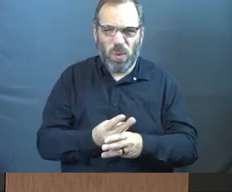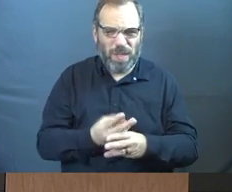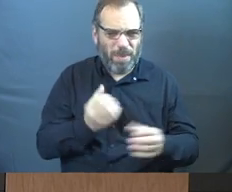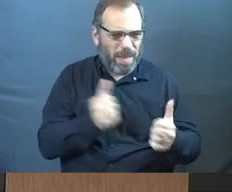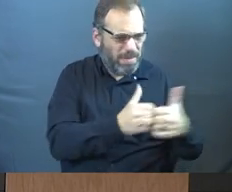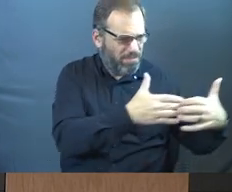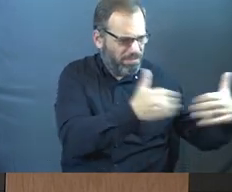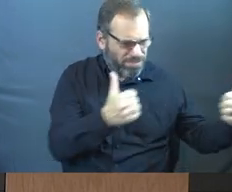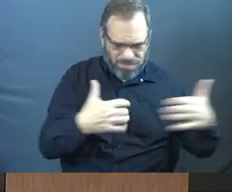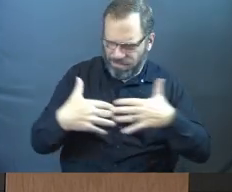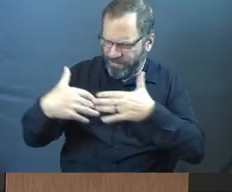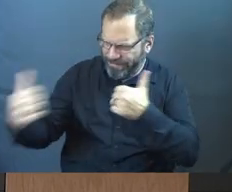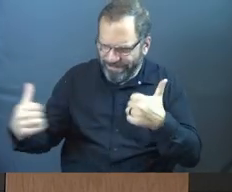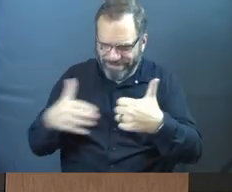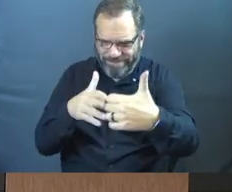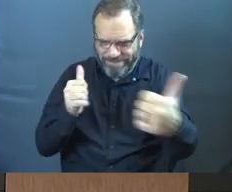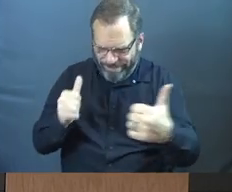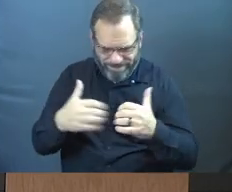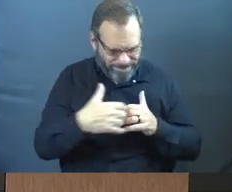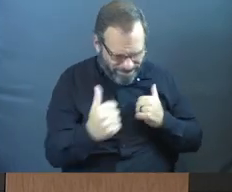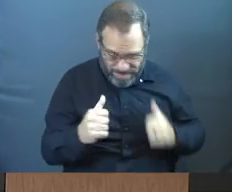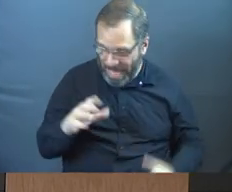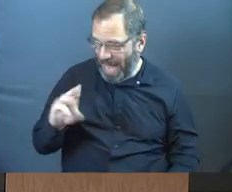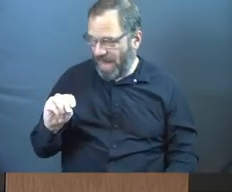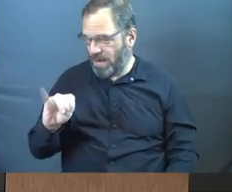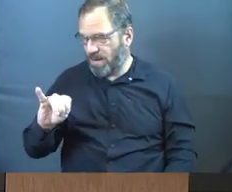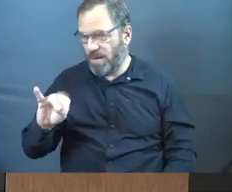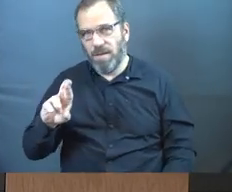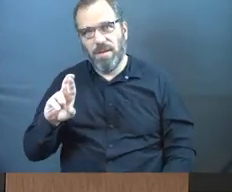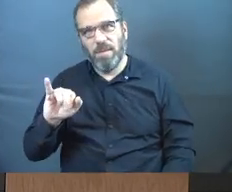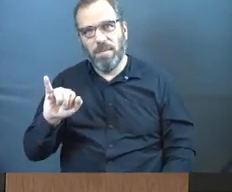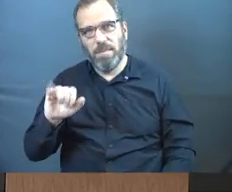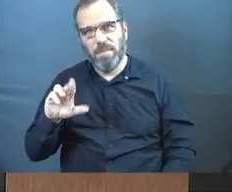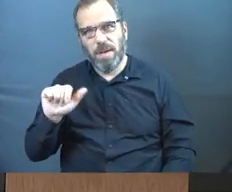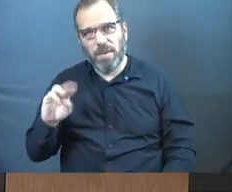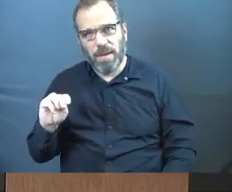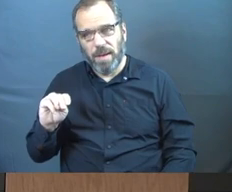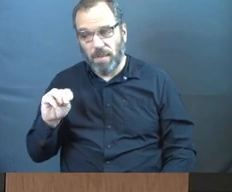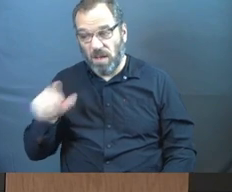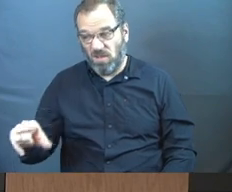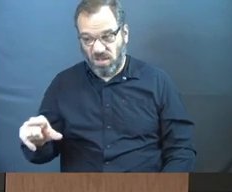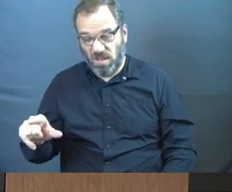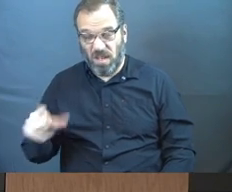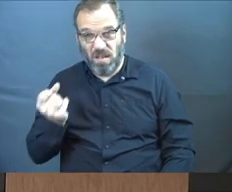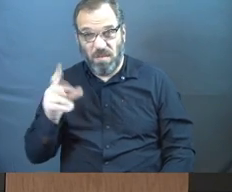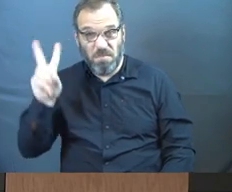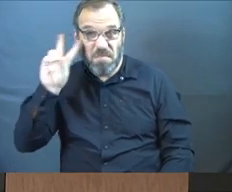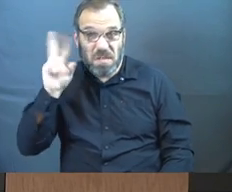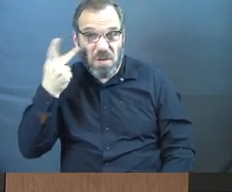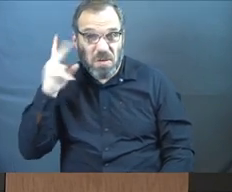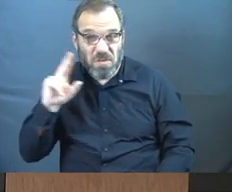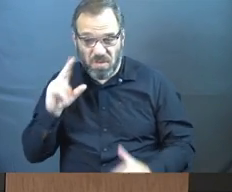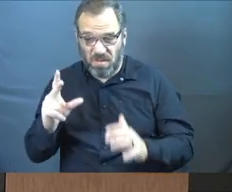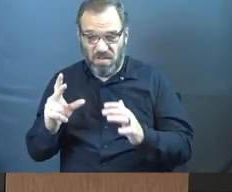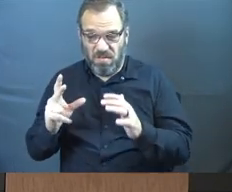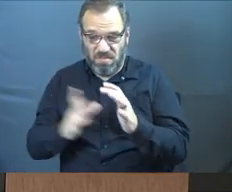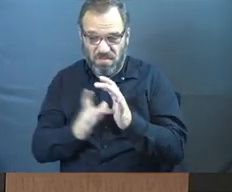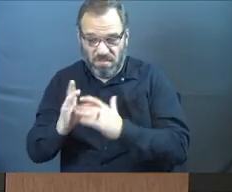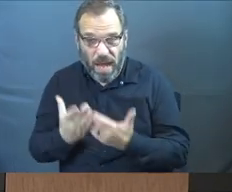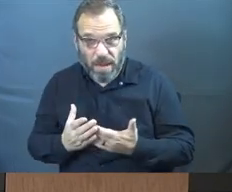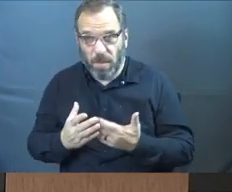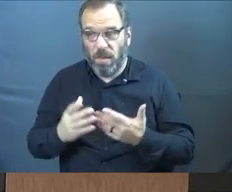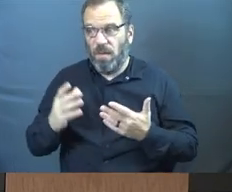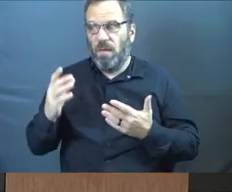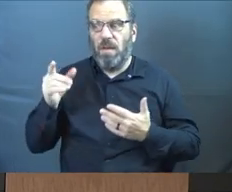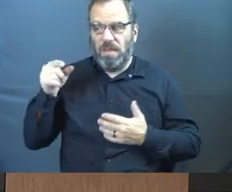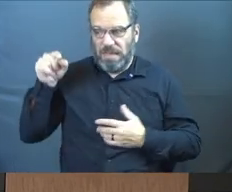apart. And Miriam in this moment, it's not just that she got the scripture wrong and misunderstood. It's not just